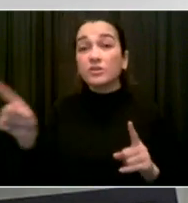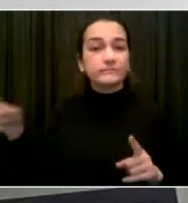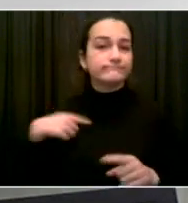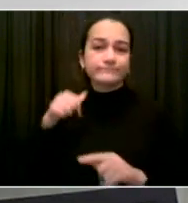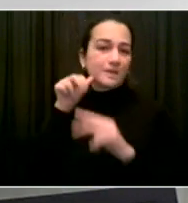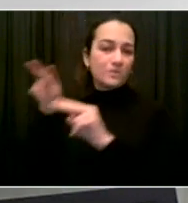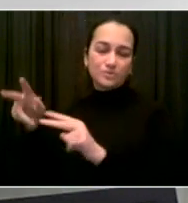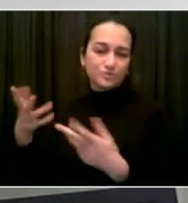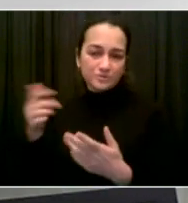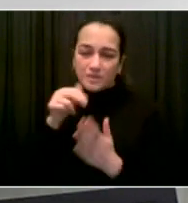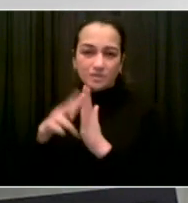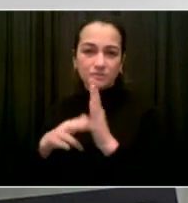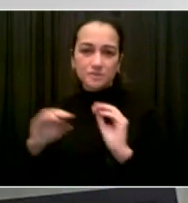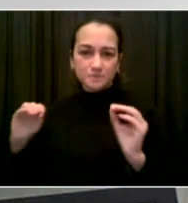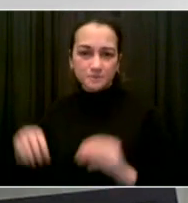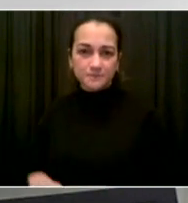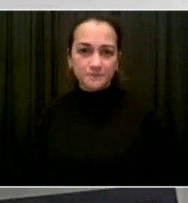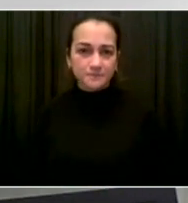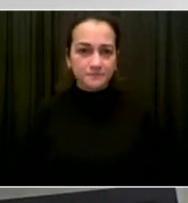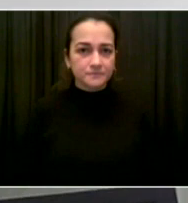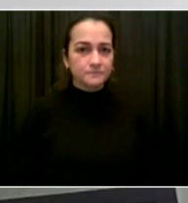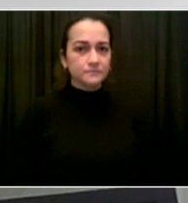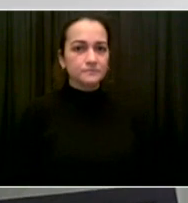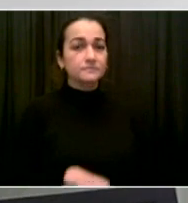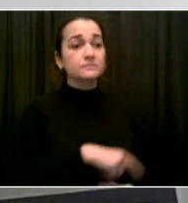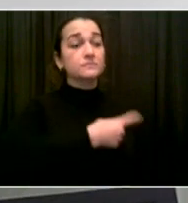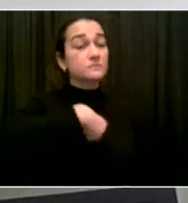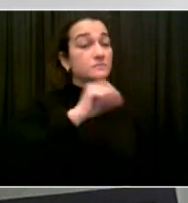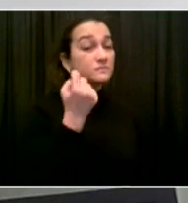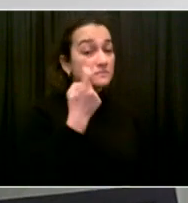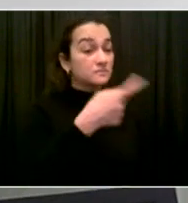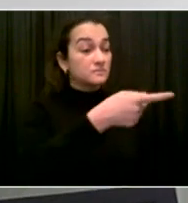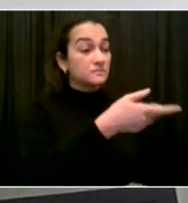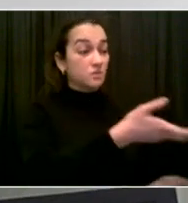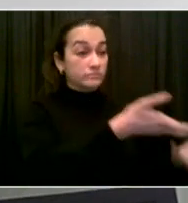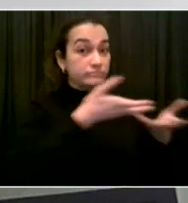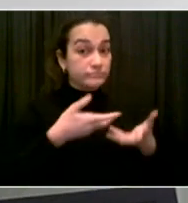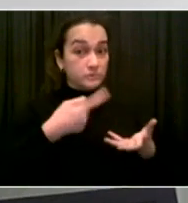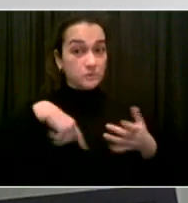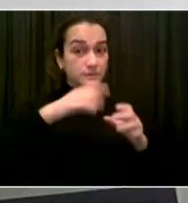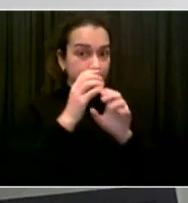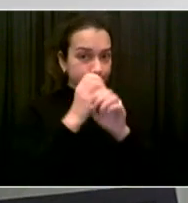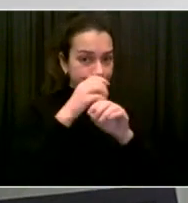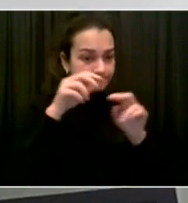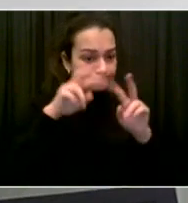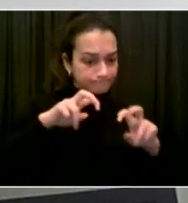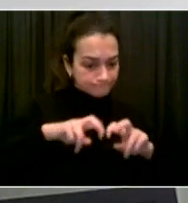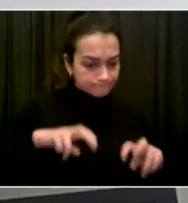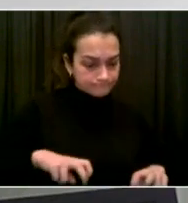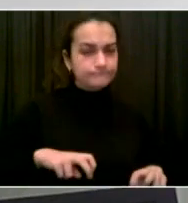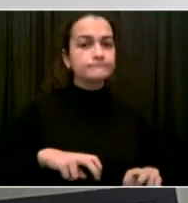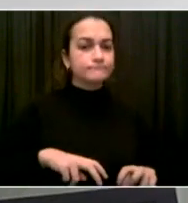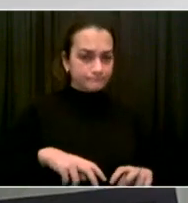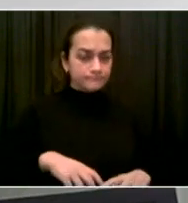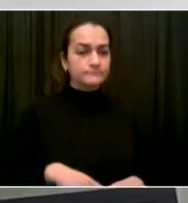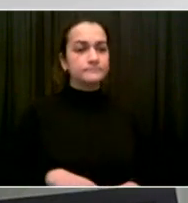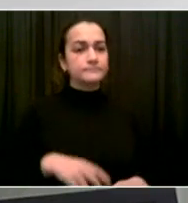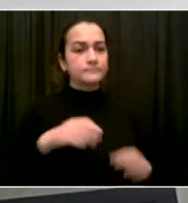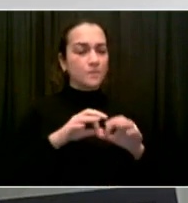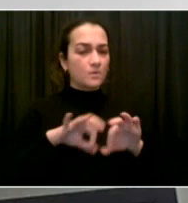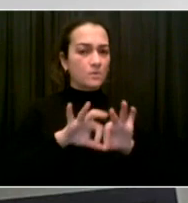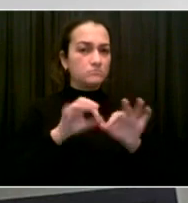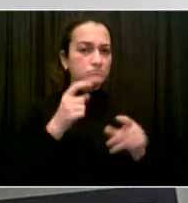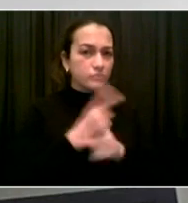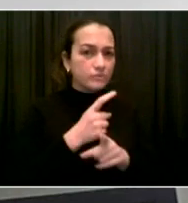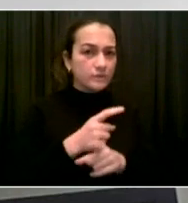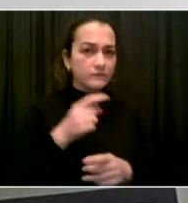somebody who is out sick, we can replace that person. That was really the issue yesterday, is that we unexpectedly